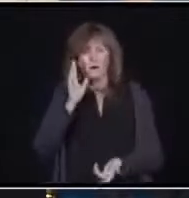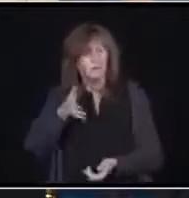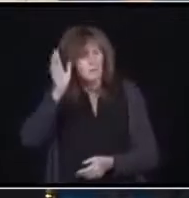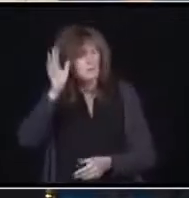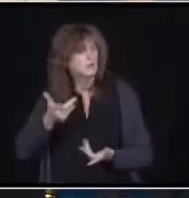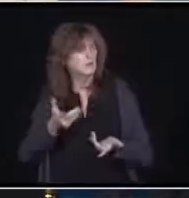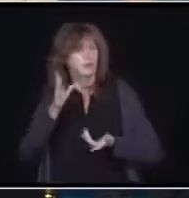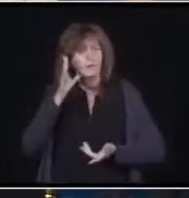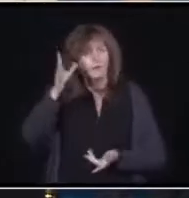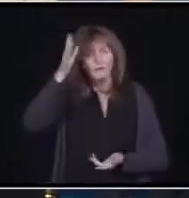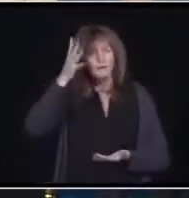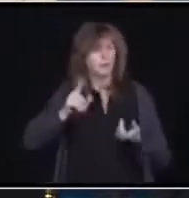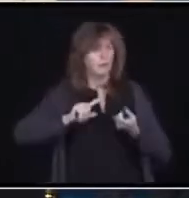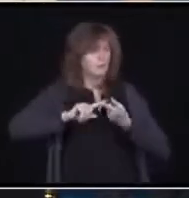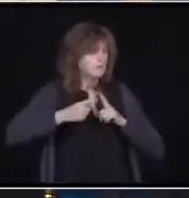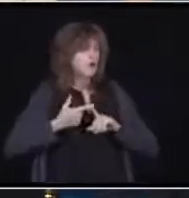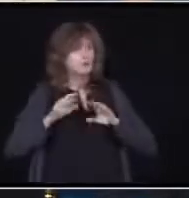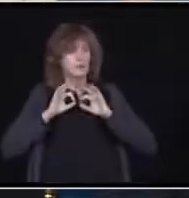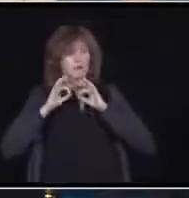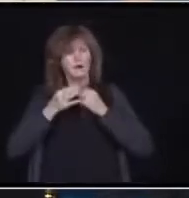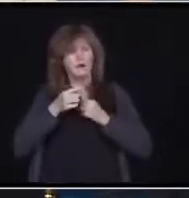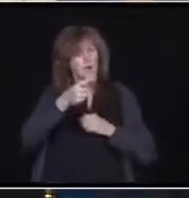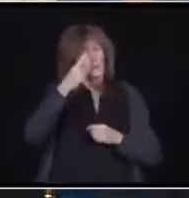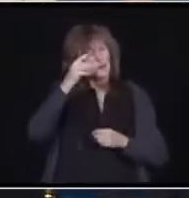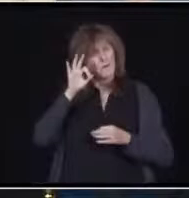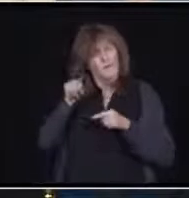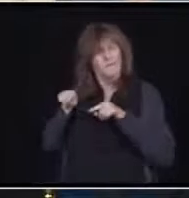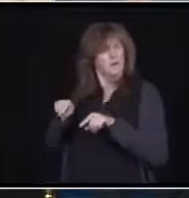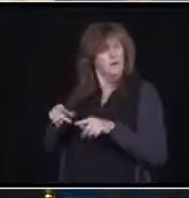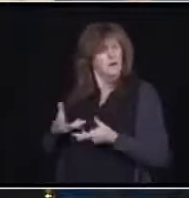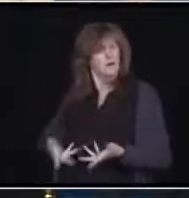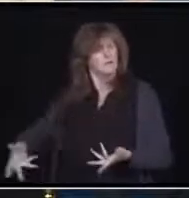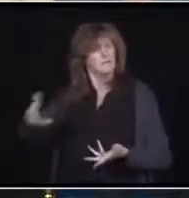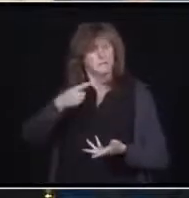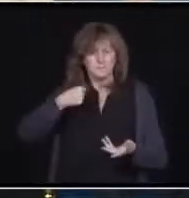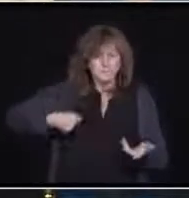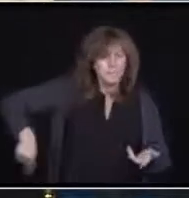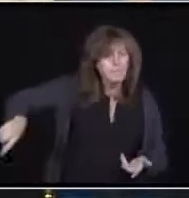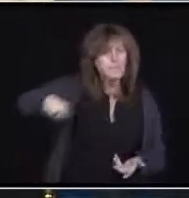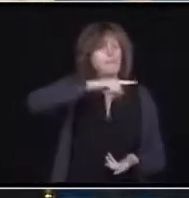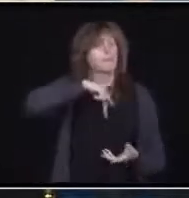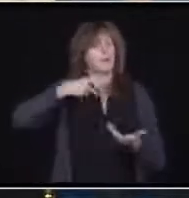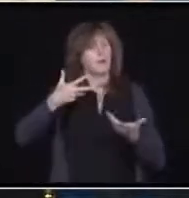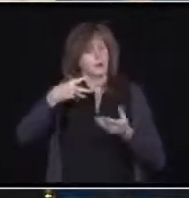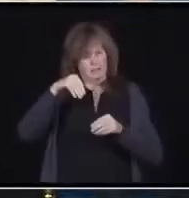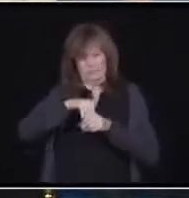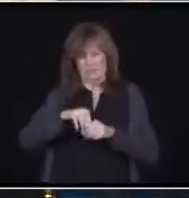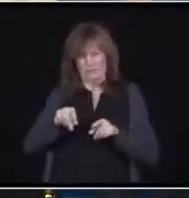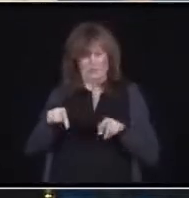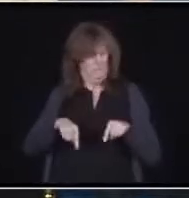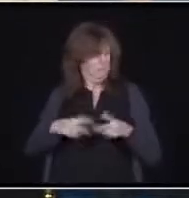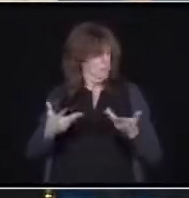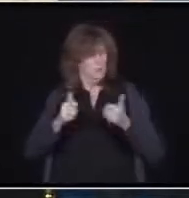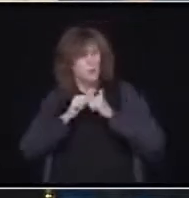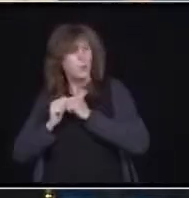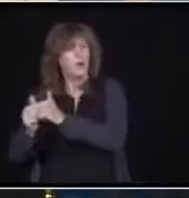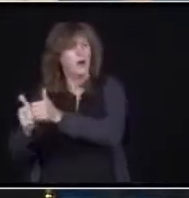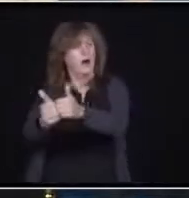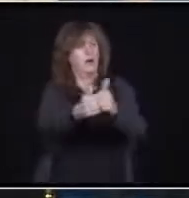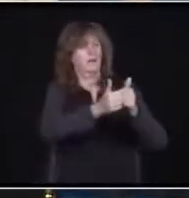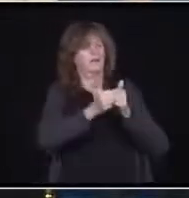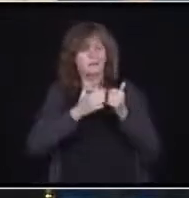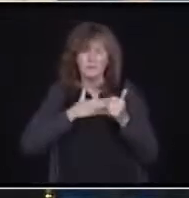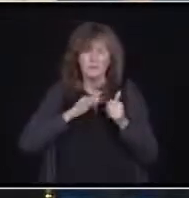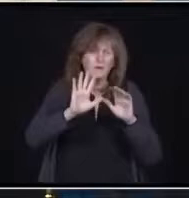members. My friends, we're all in this together. Please keep doing your part so we can all stay safe and healthy.